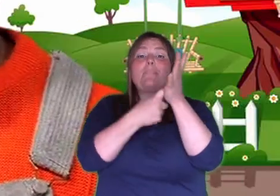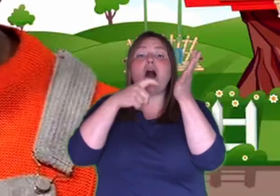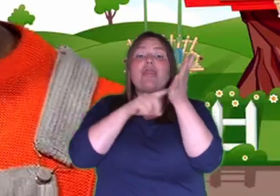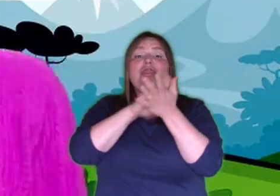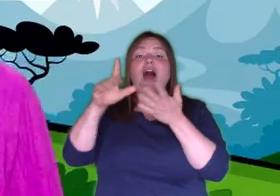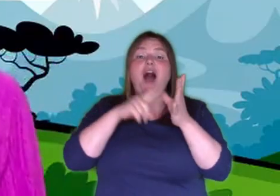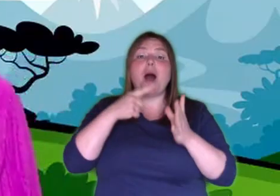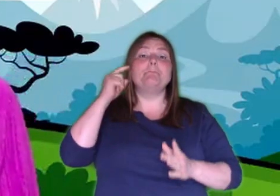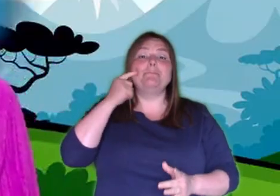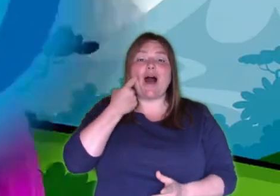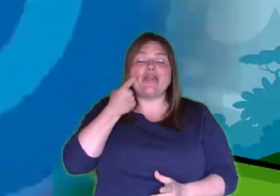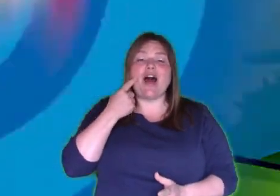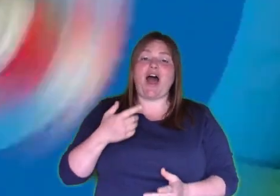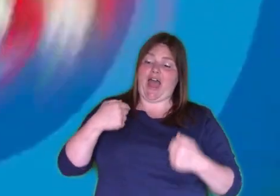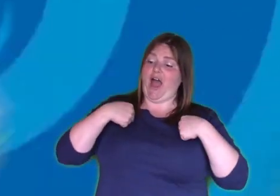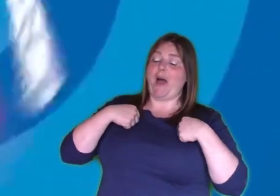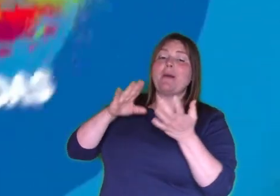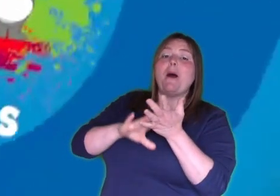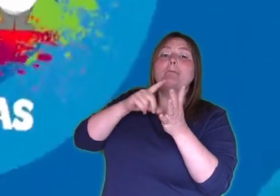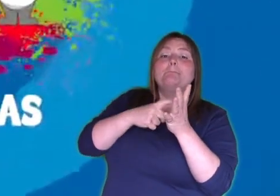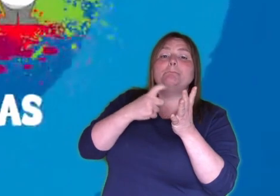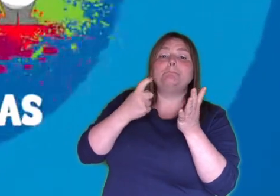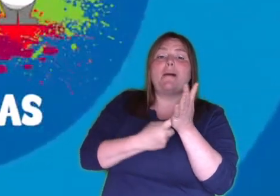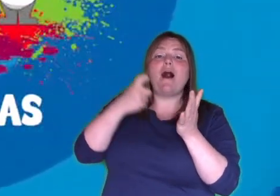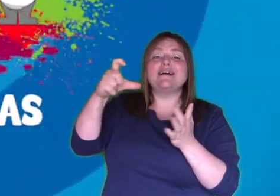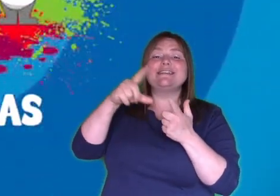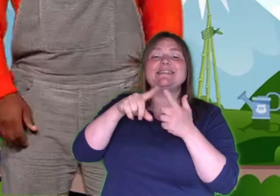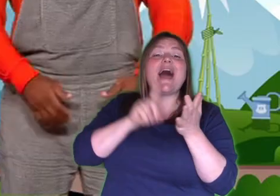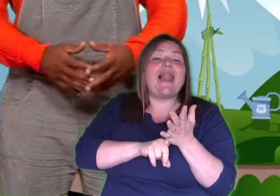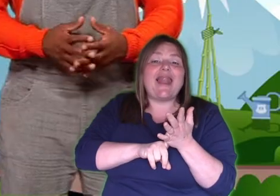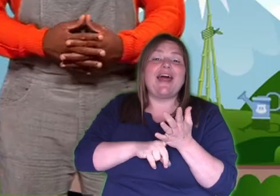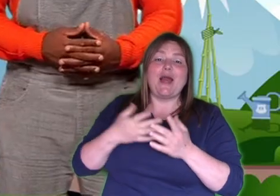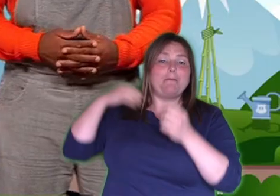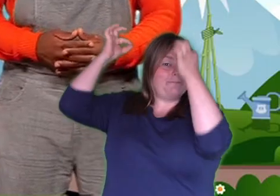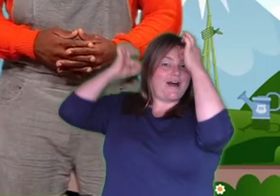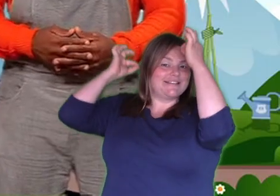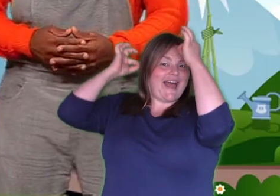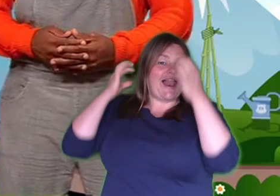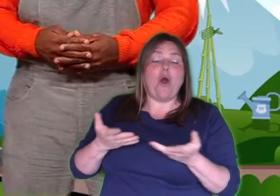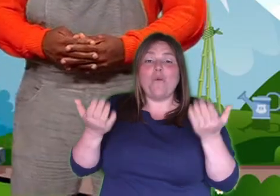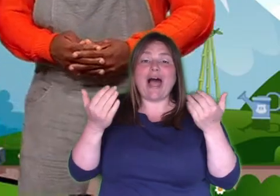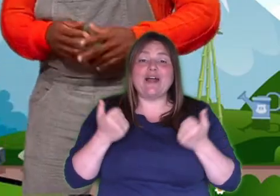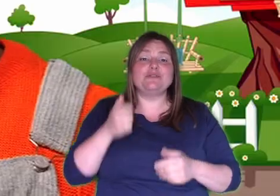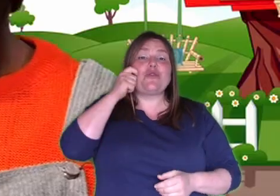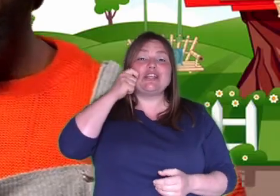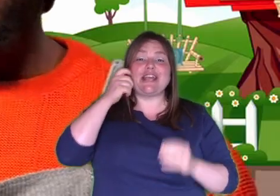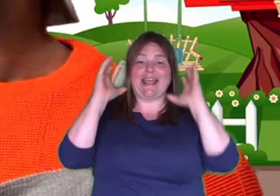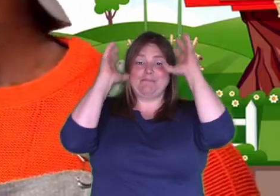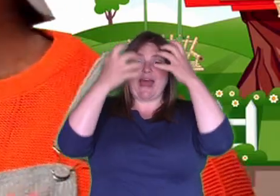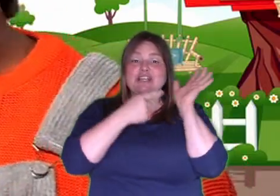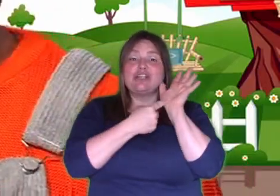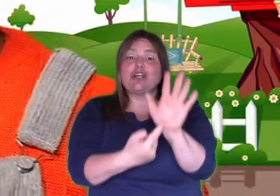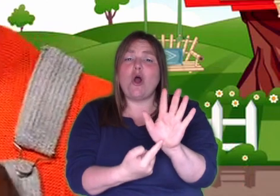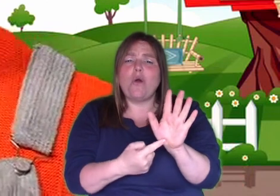I'm Marcel. And welcome to the Cheeky Pandas Show. So what are we up to on today's show, Marcel? Well, Martha,